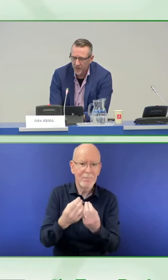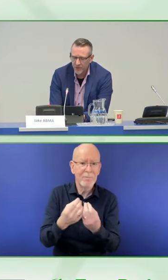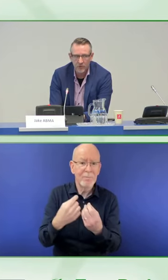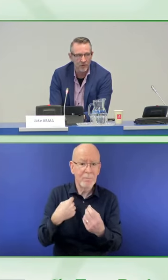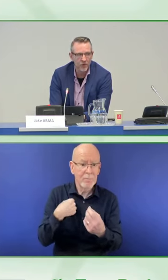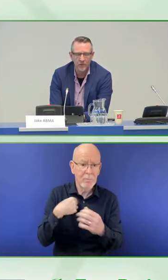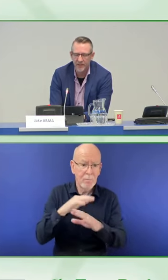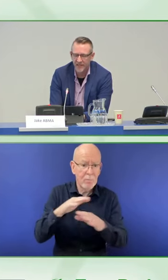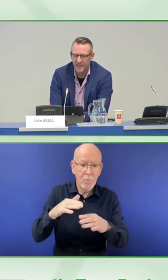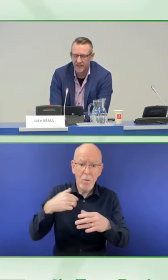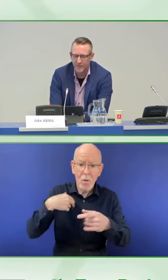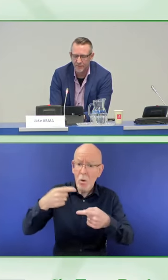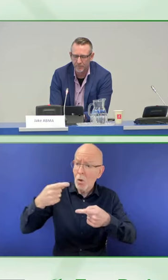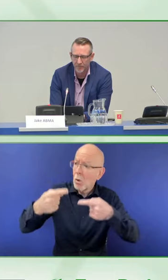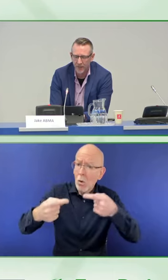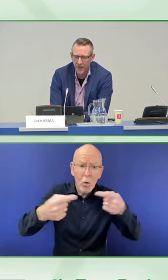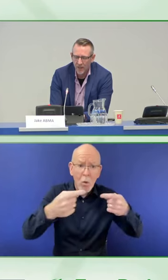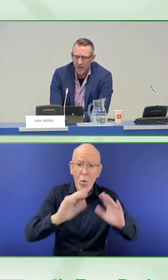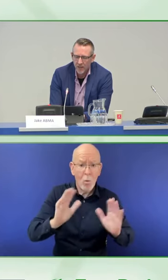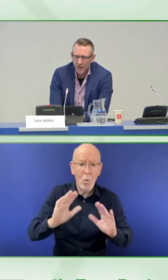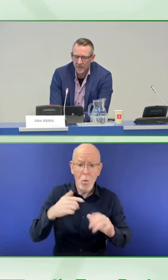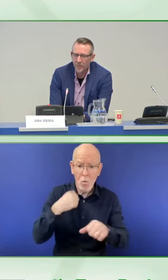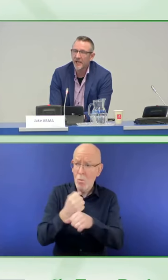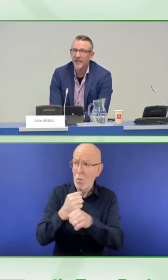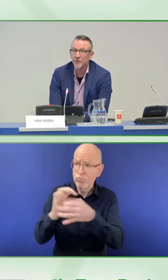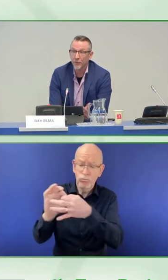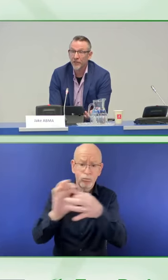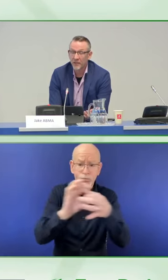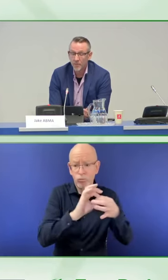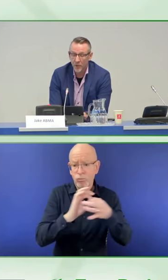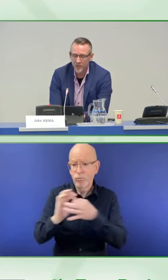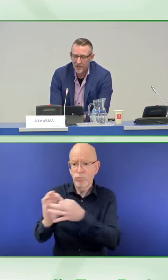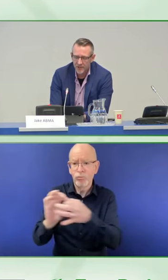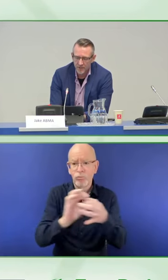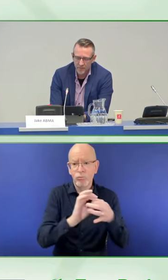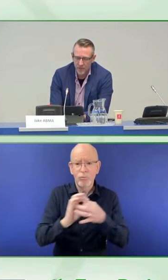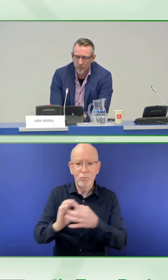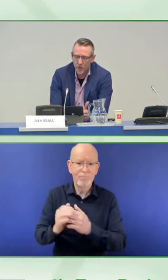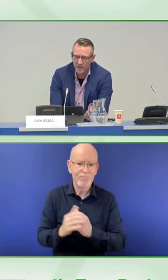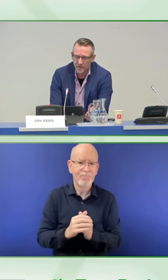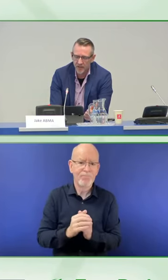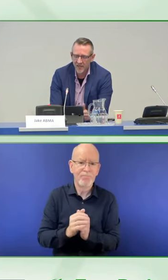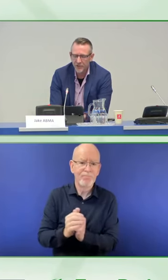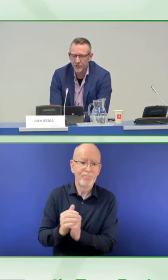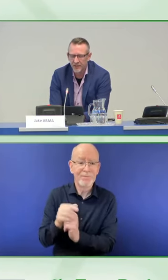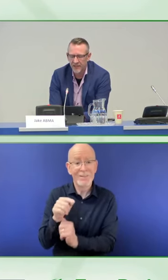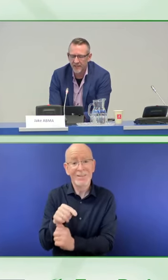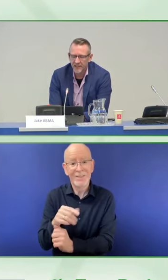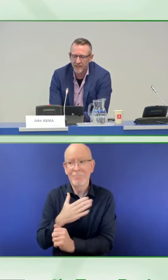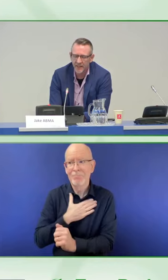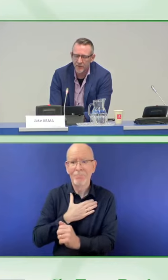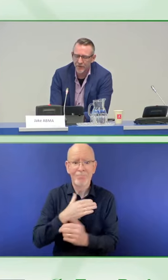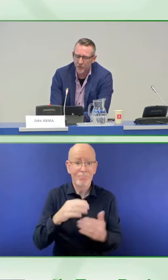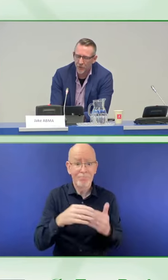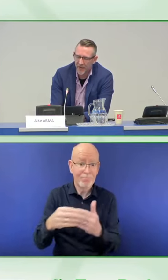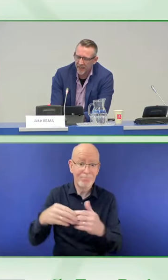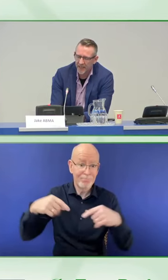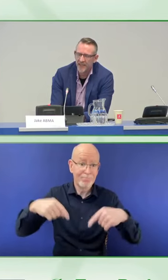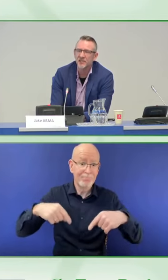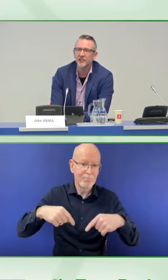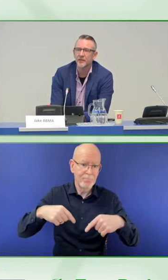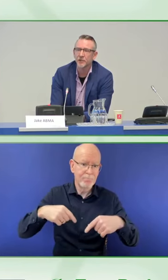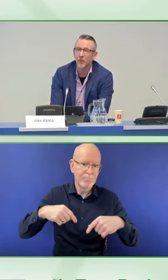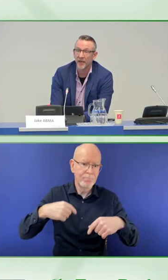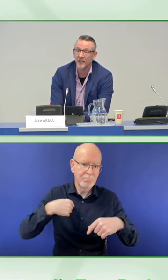interbank local initiative. The plan has three components. Ensure that existing individual